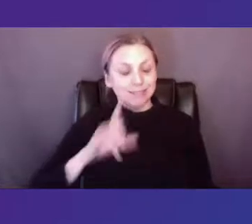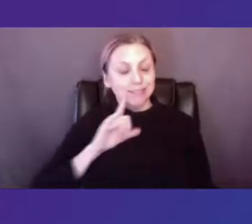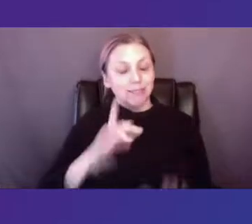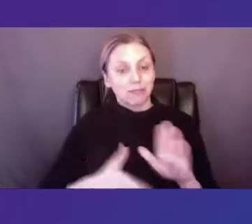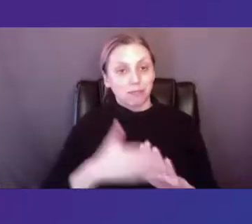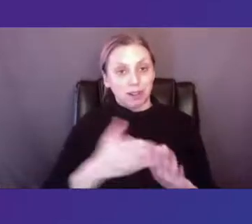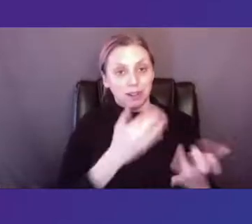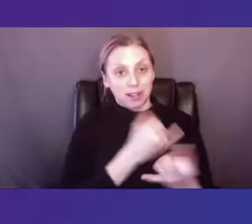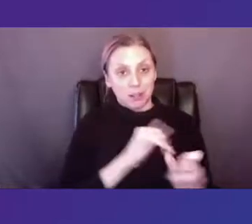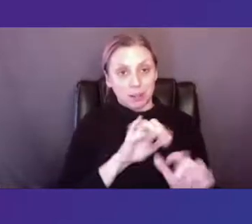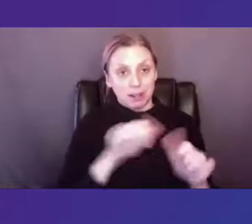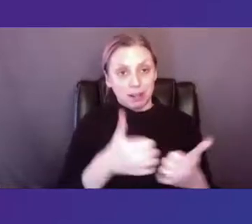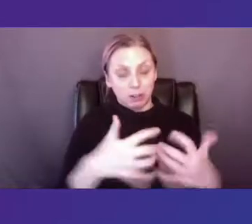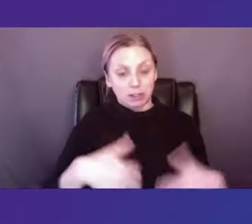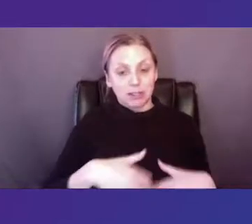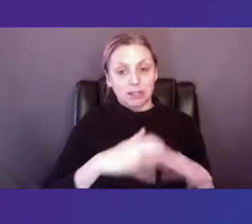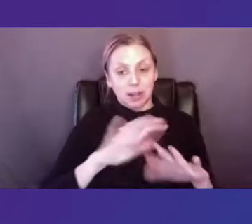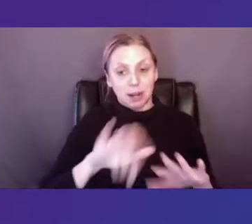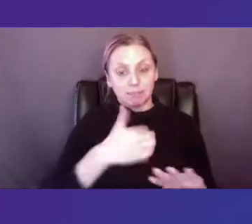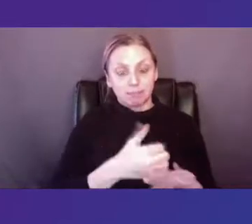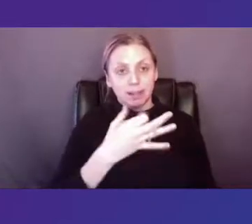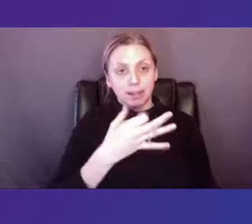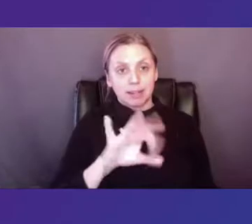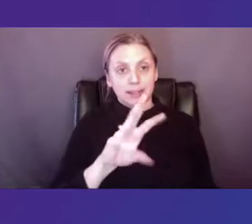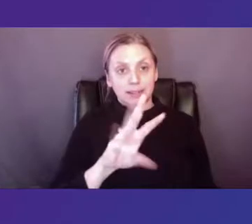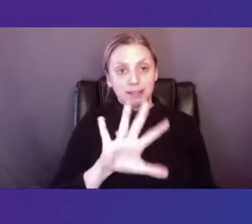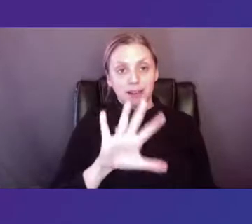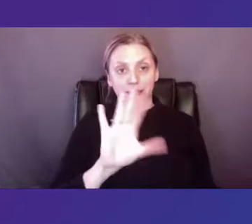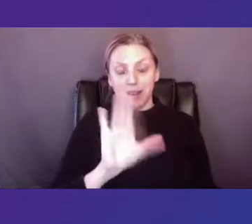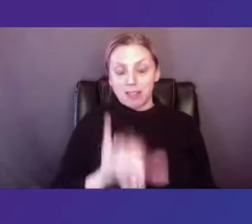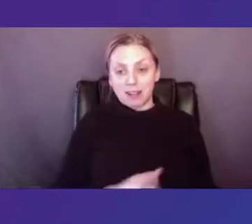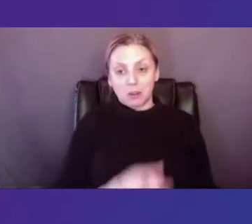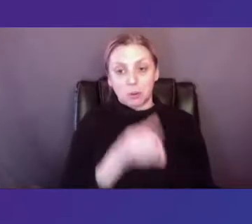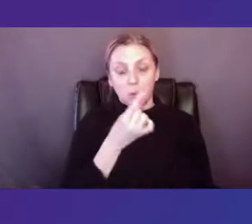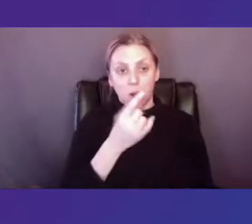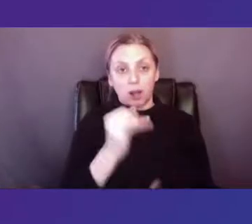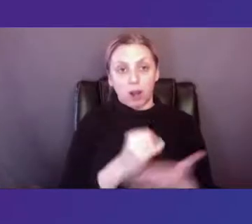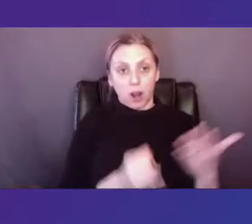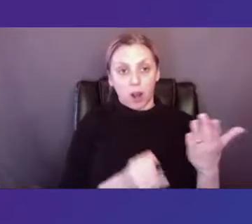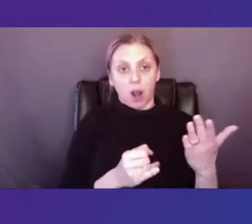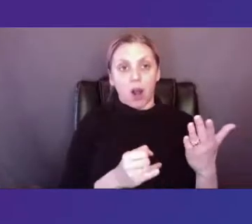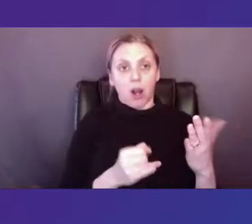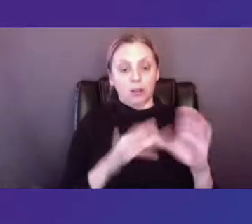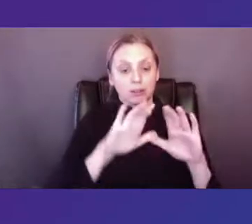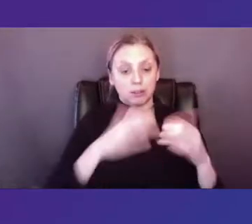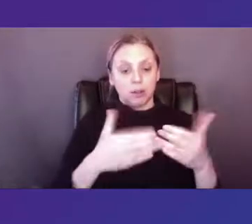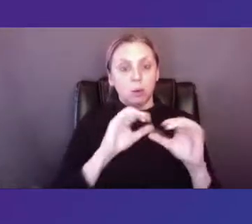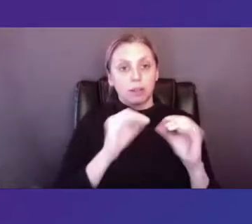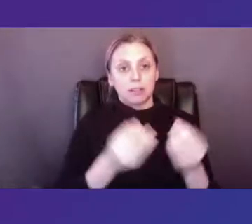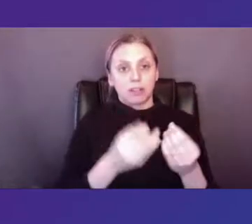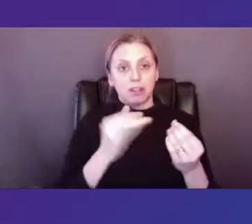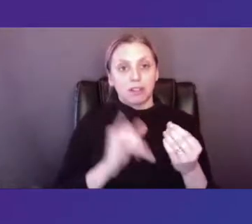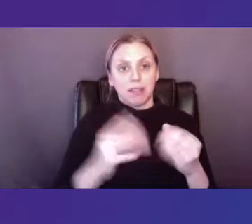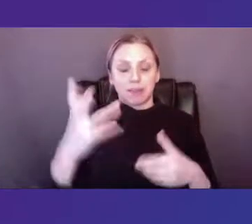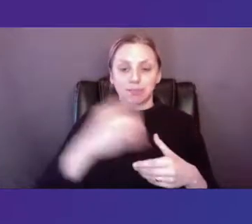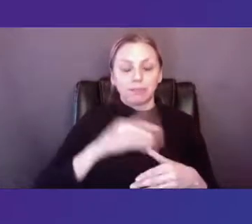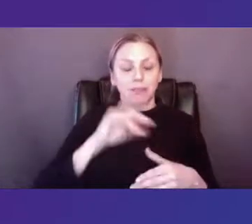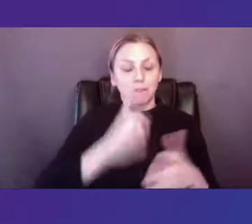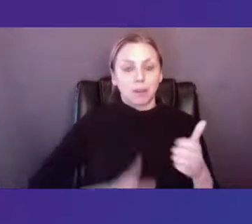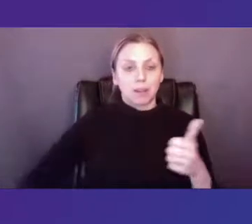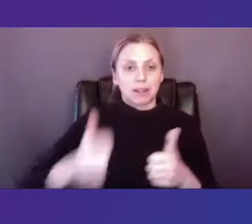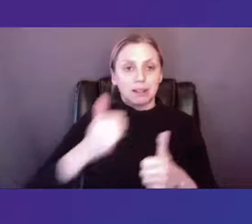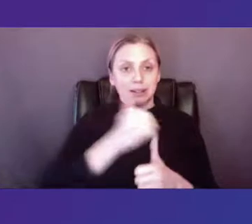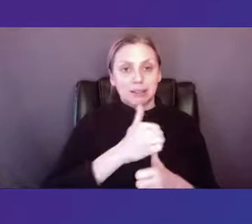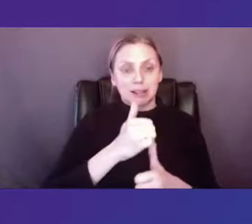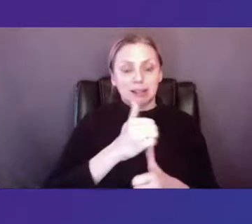established in 1965, and it is the lone arts funding body that is nested in the executive branch of